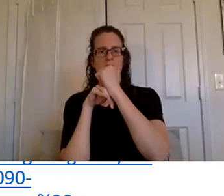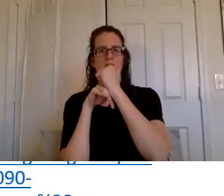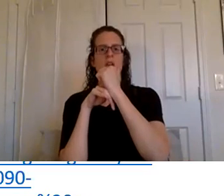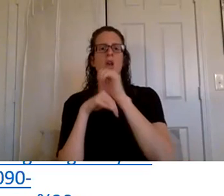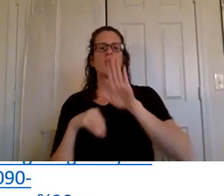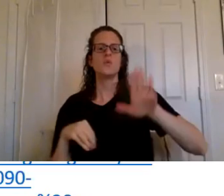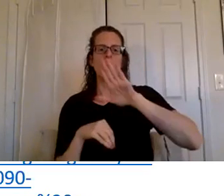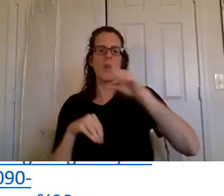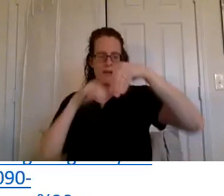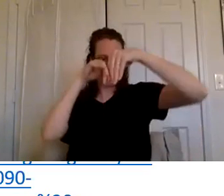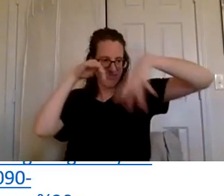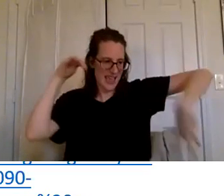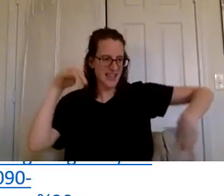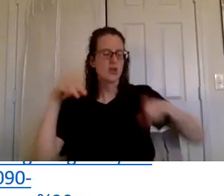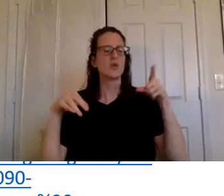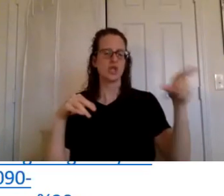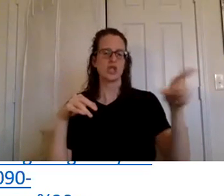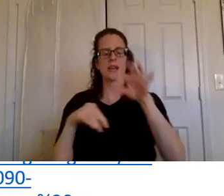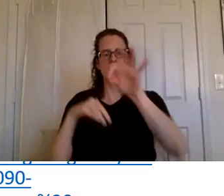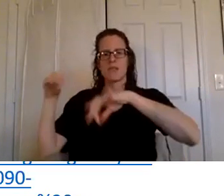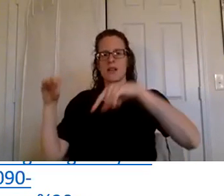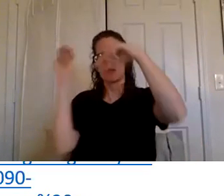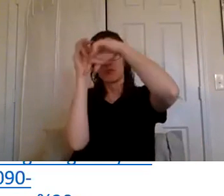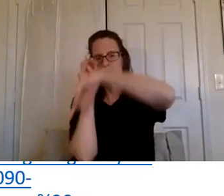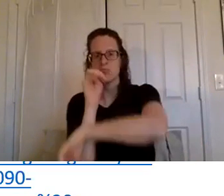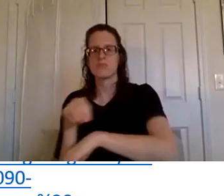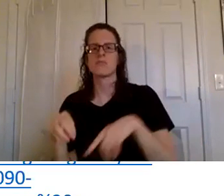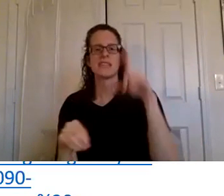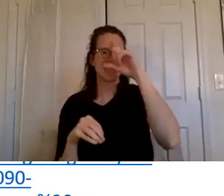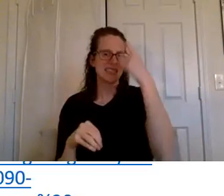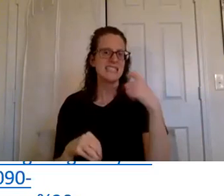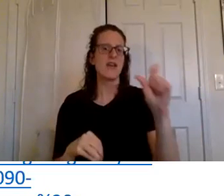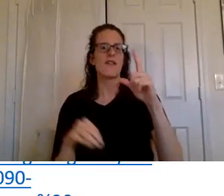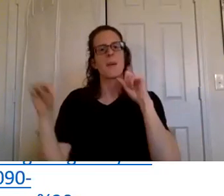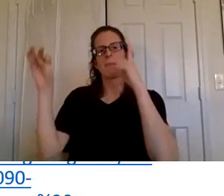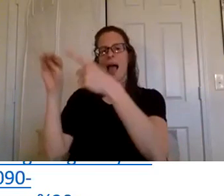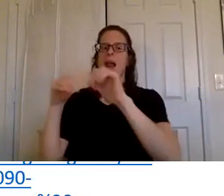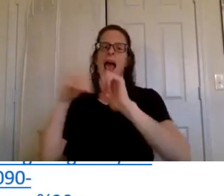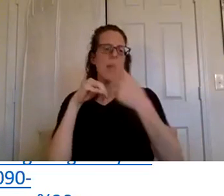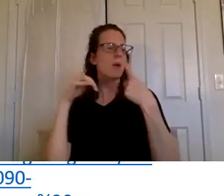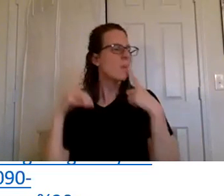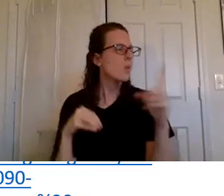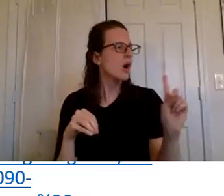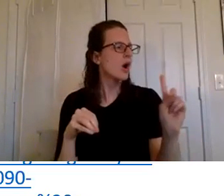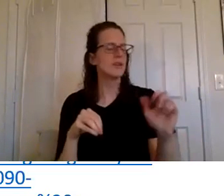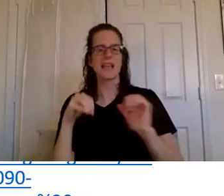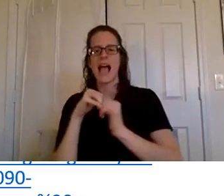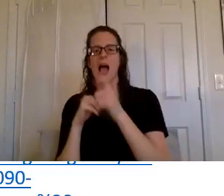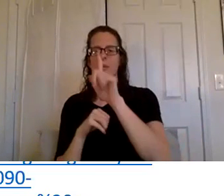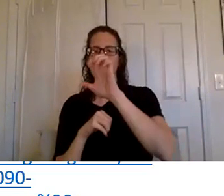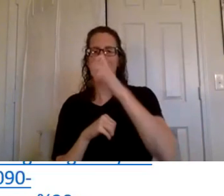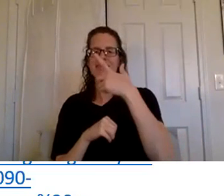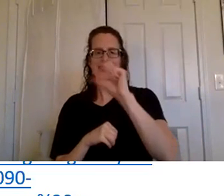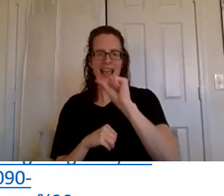she um goes into detail about silver bound and how it works um she explains what the legs are what the